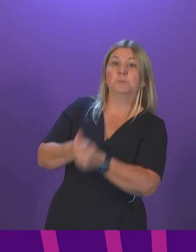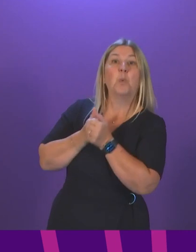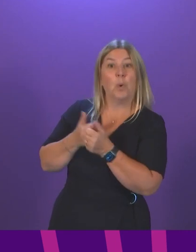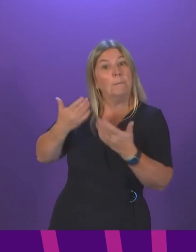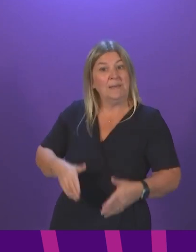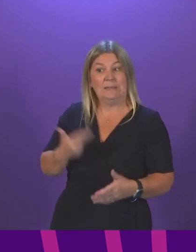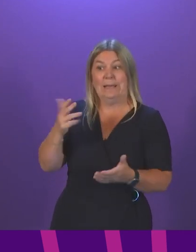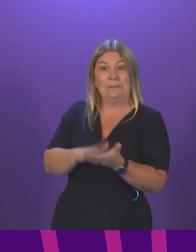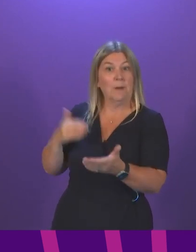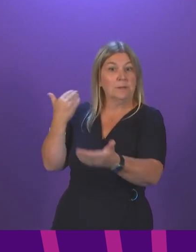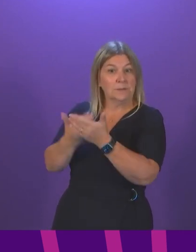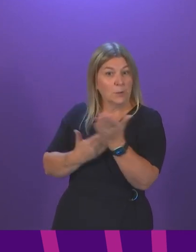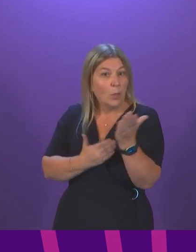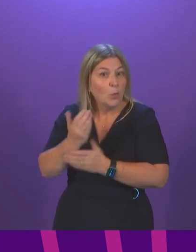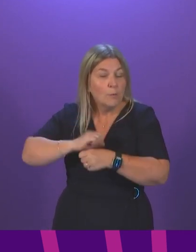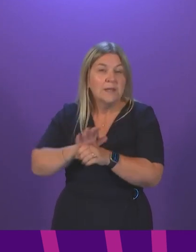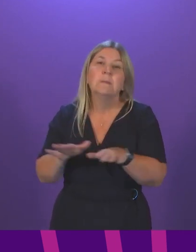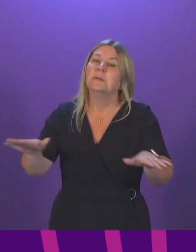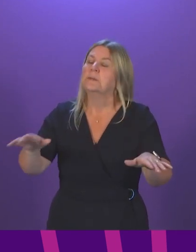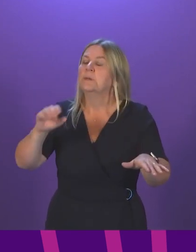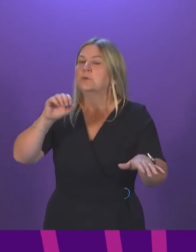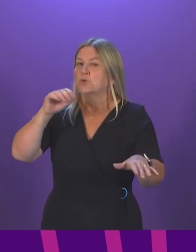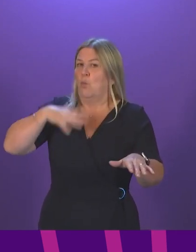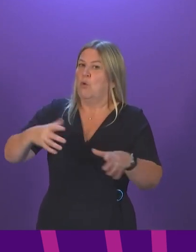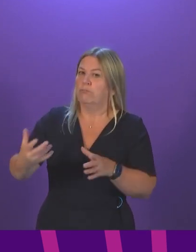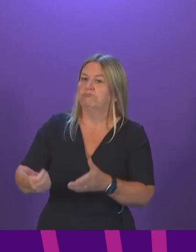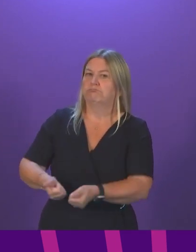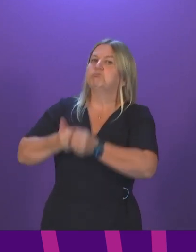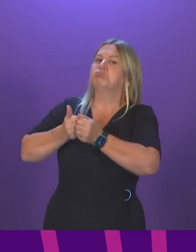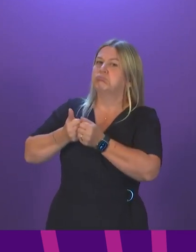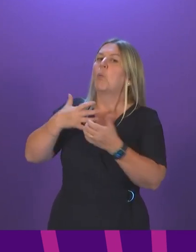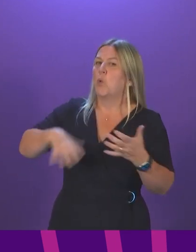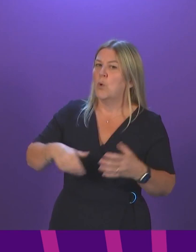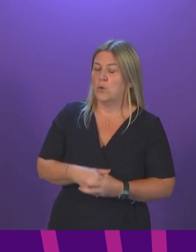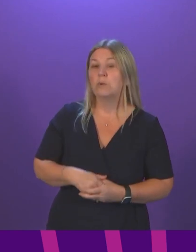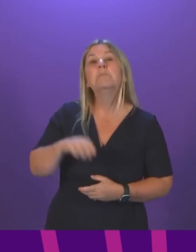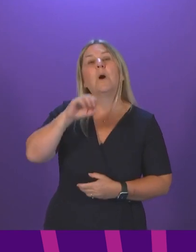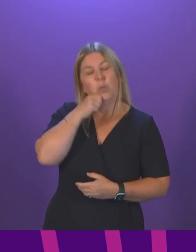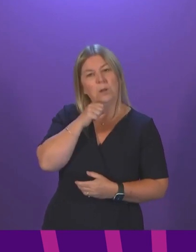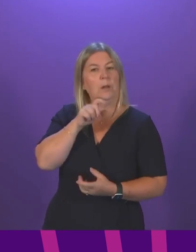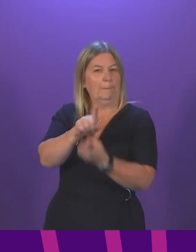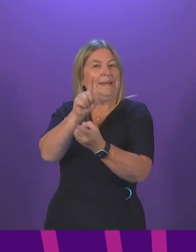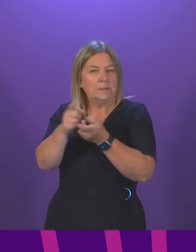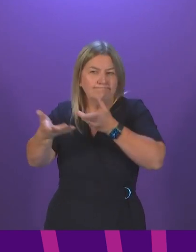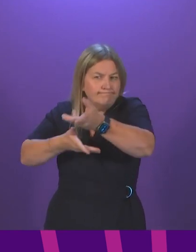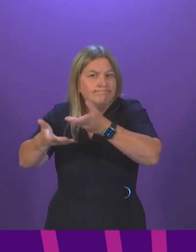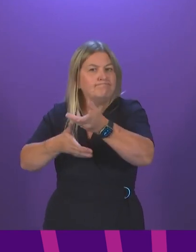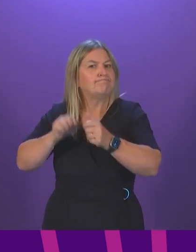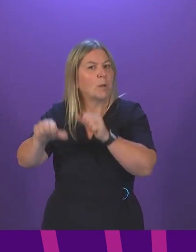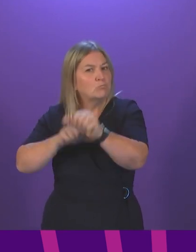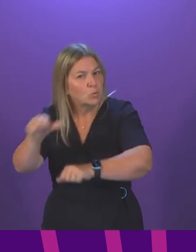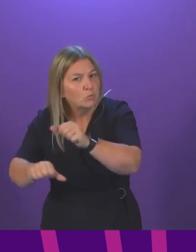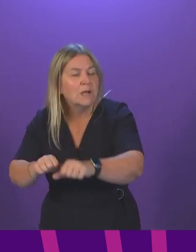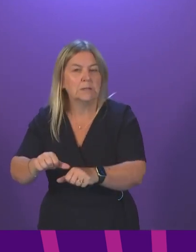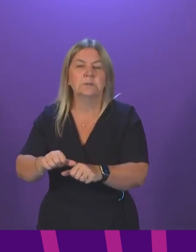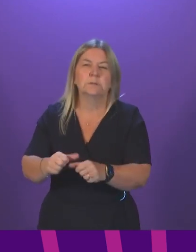the past 18 months. I will be meeting personally with the Scottish Ambulance Service to assess their progress on all of the actions that are being considered. And the